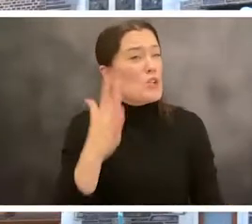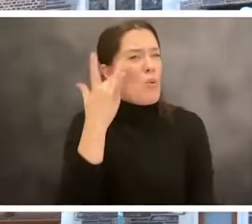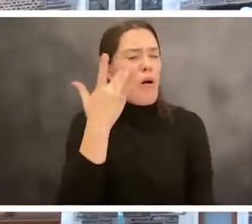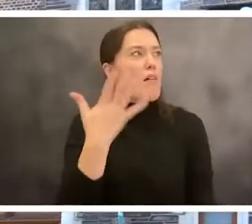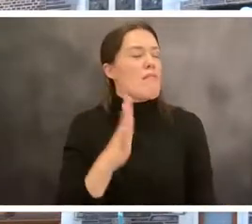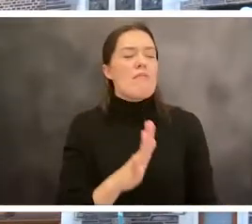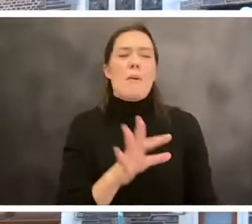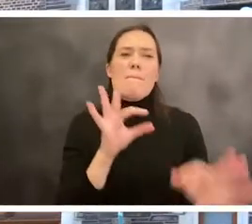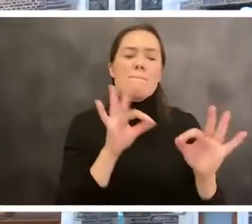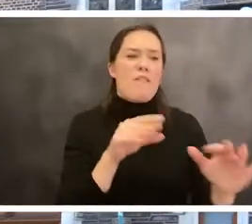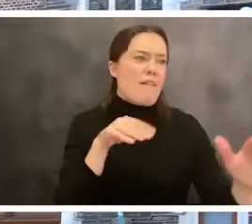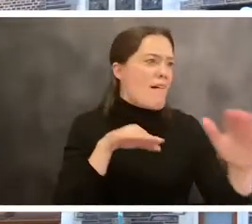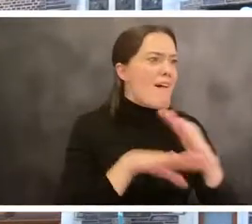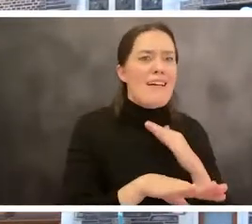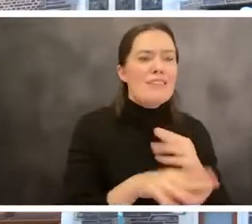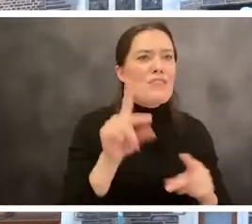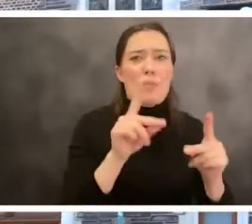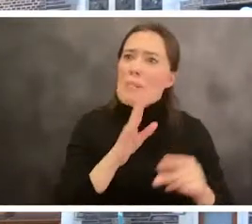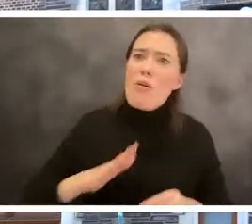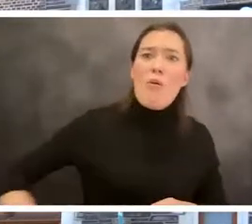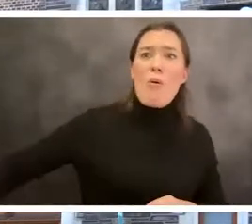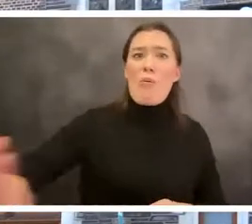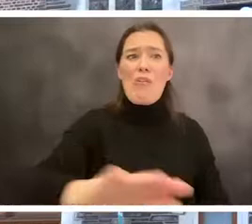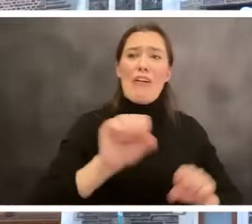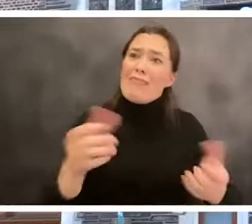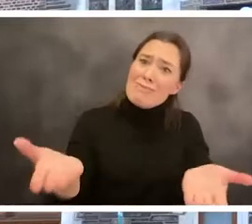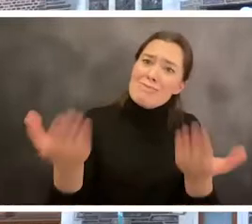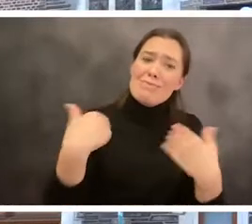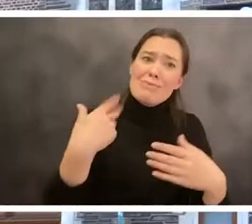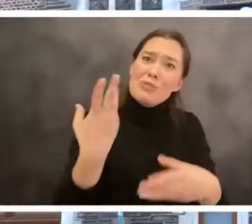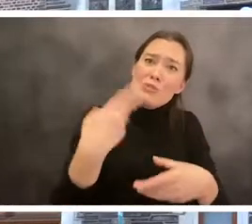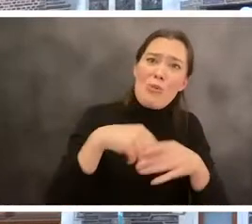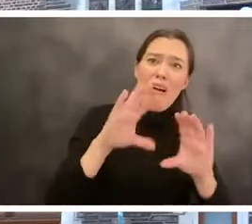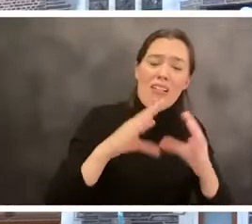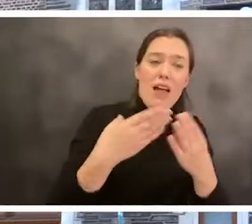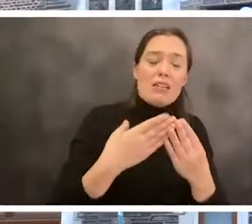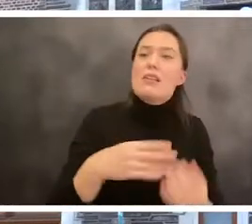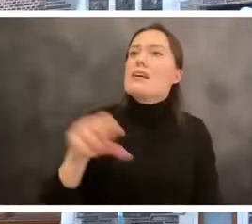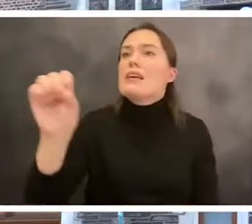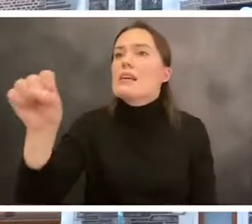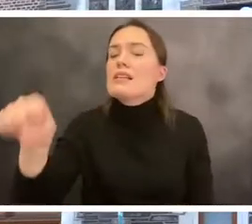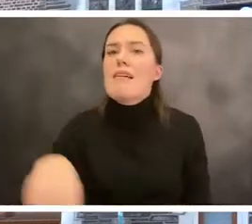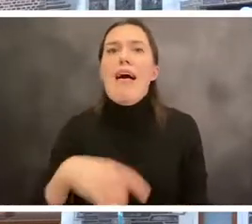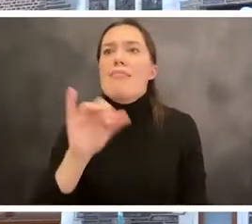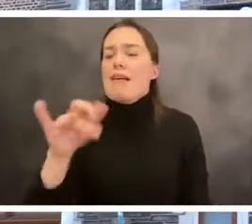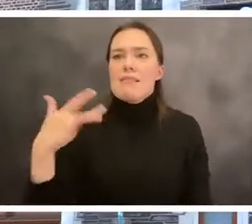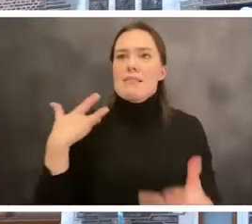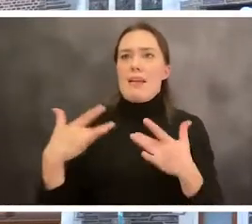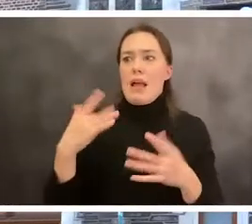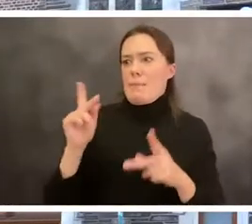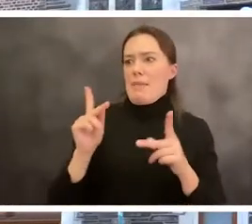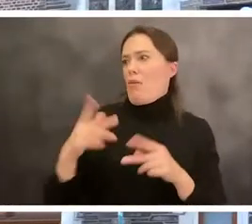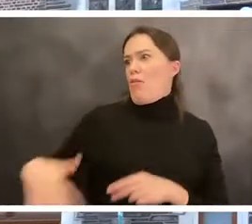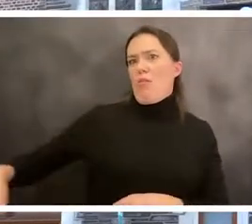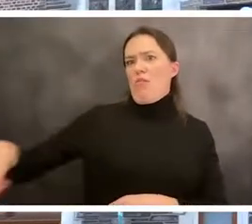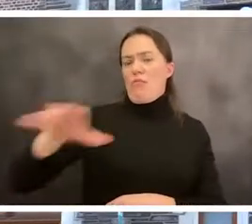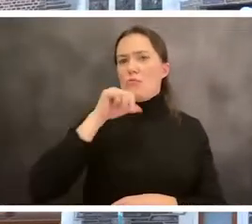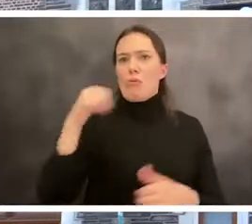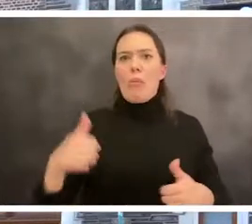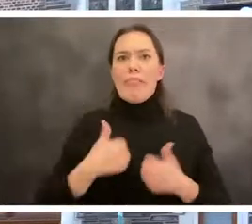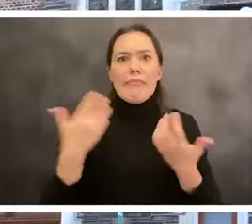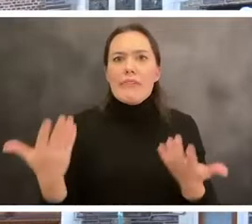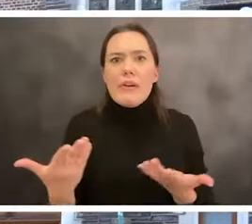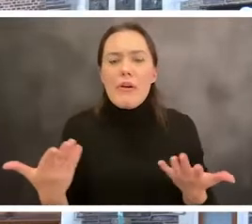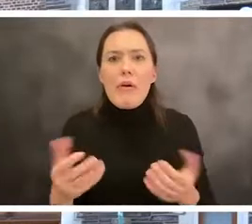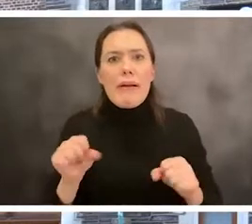great access for people anywhere to, to join us for a class. And that's exciting too, because people from further away, you know, just don't live here,